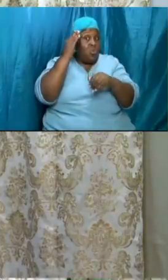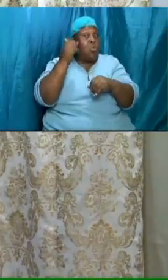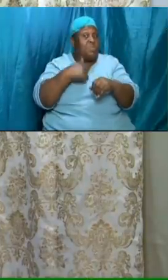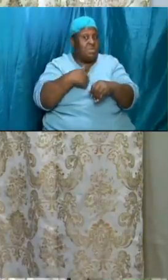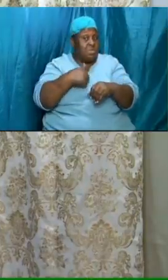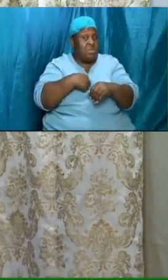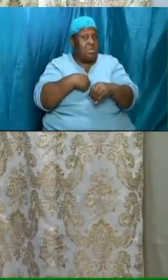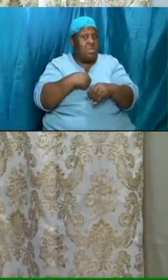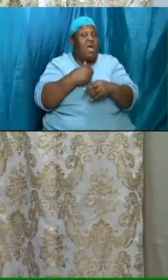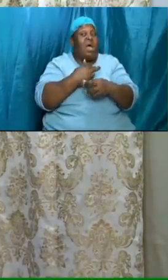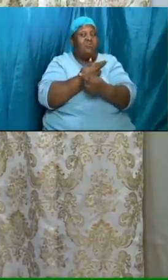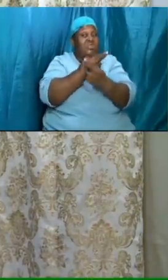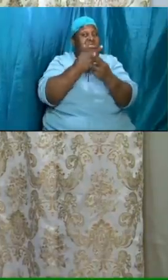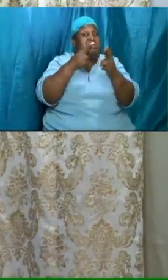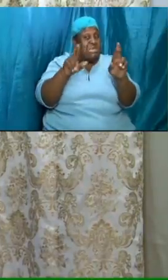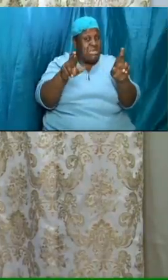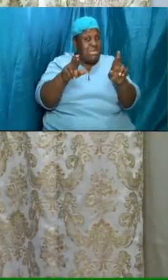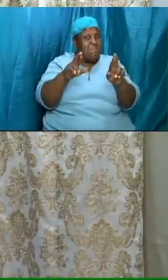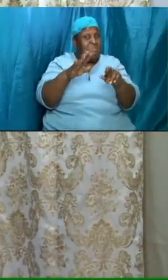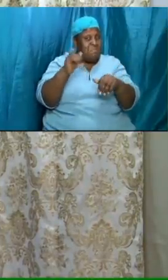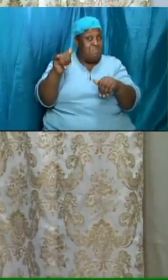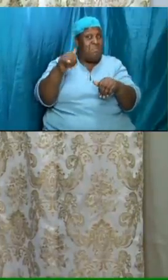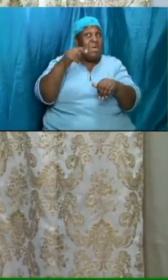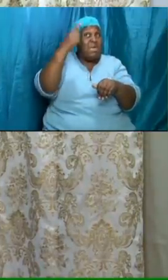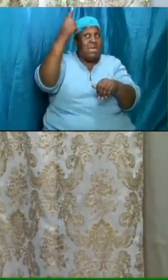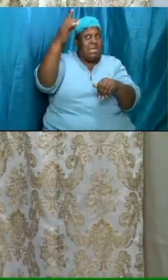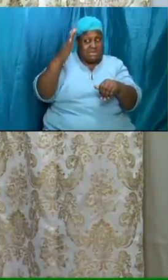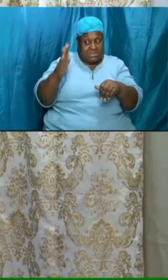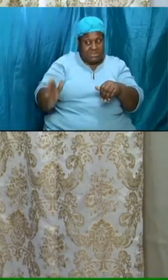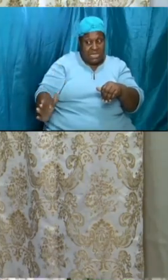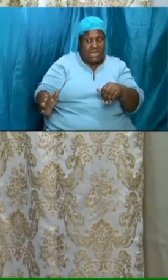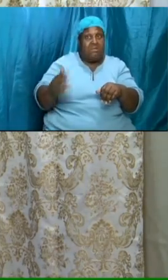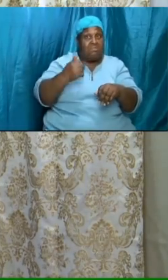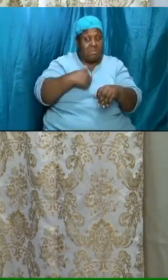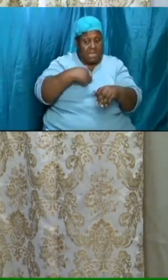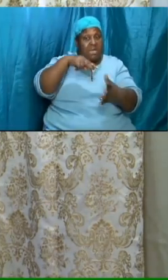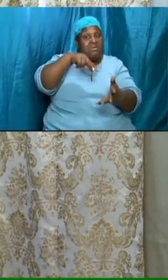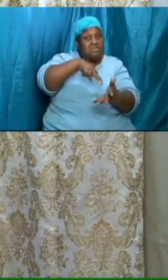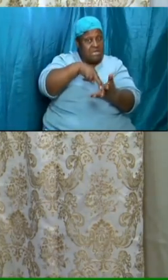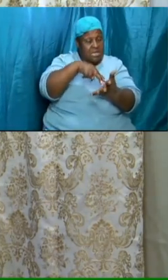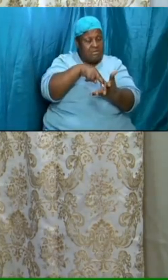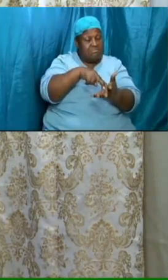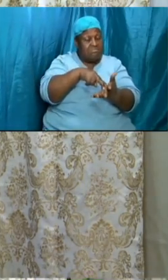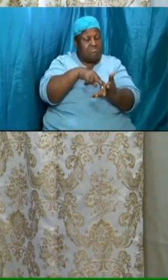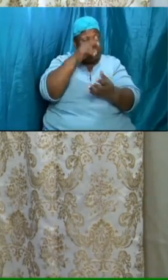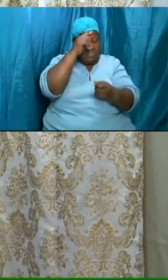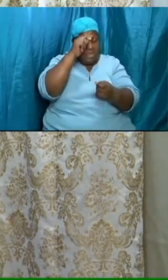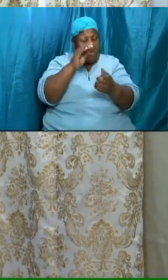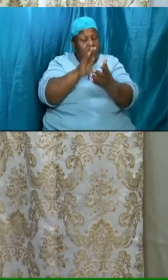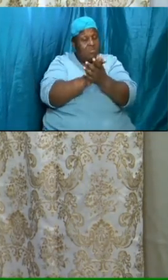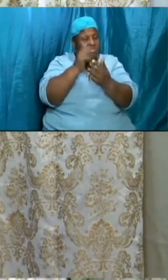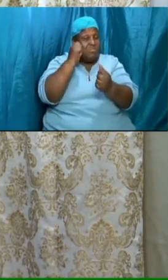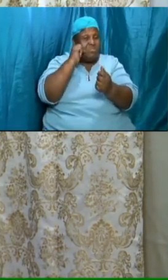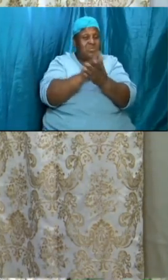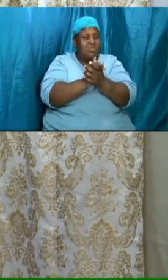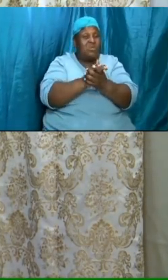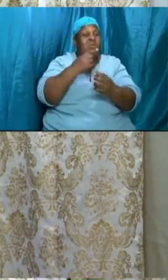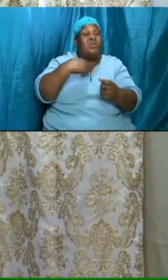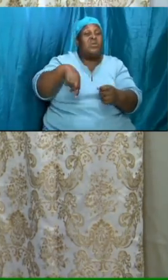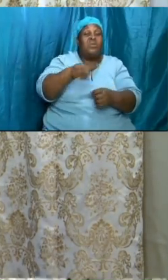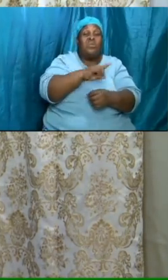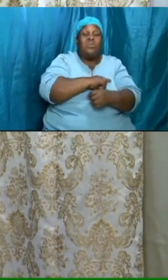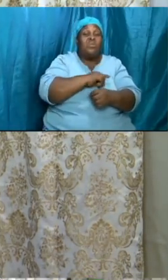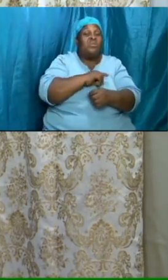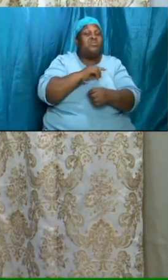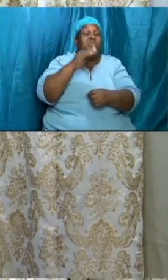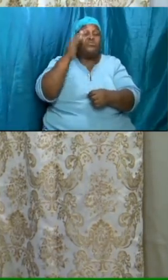stand and he shall know me and brothers and sisters we will know each other and i have